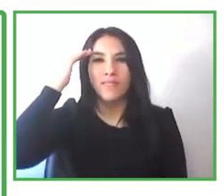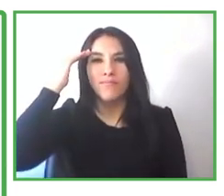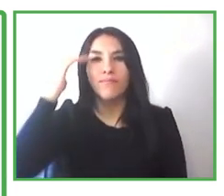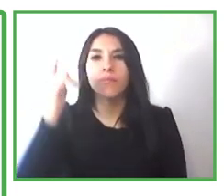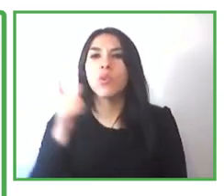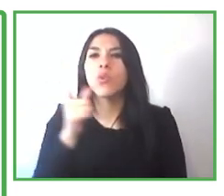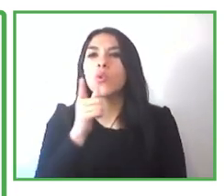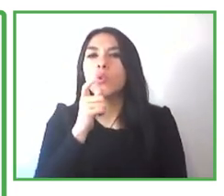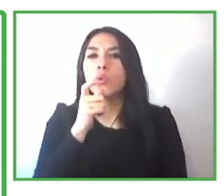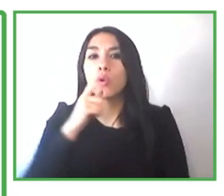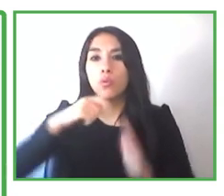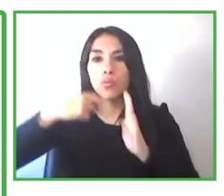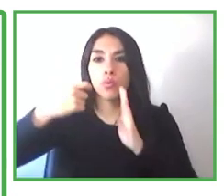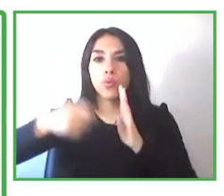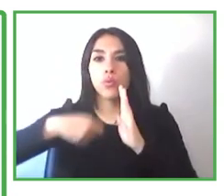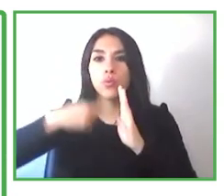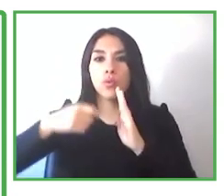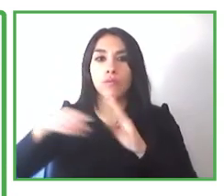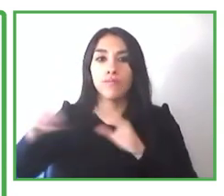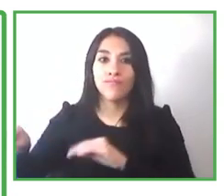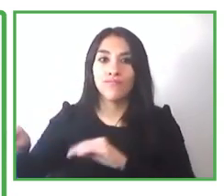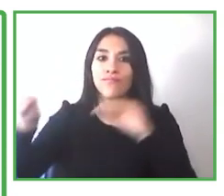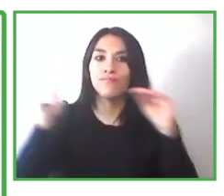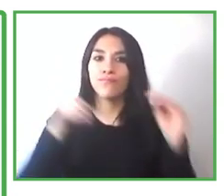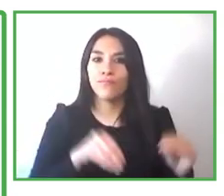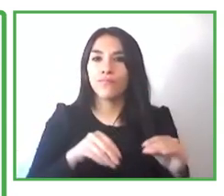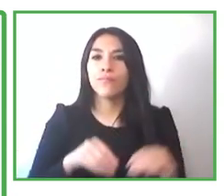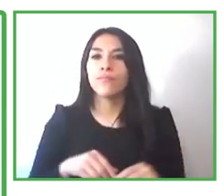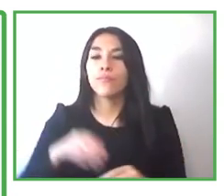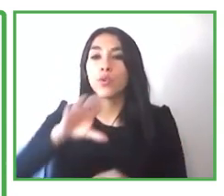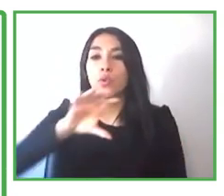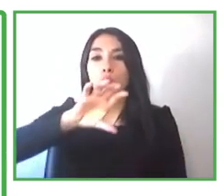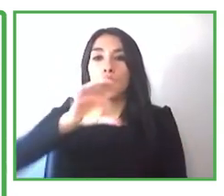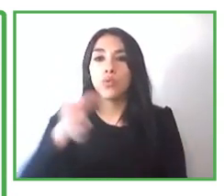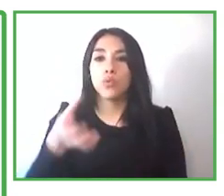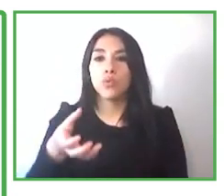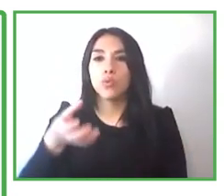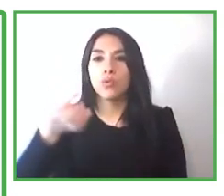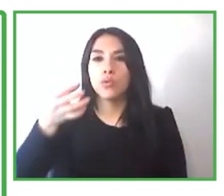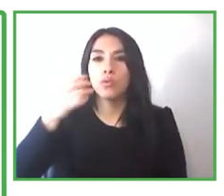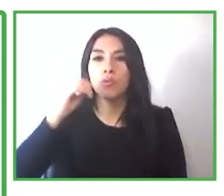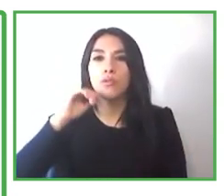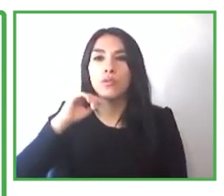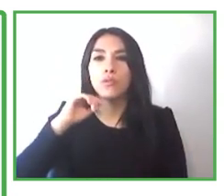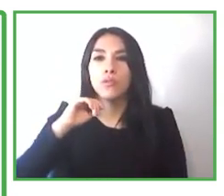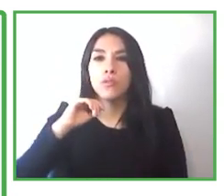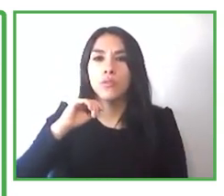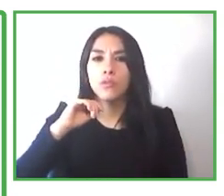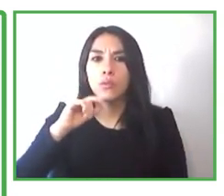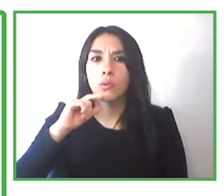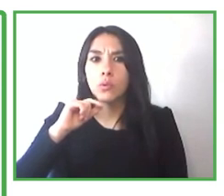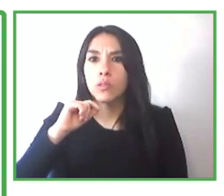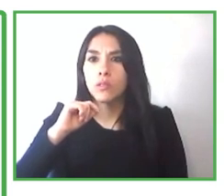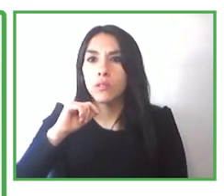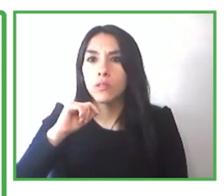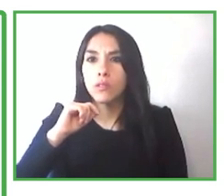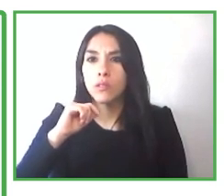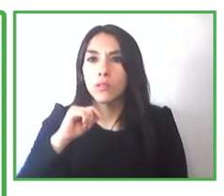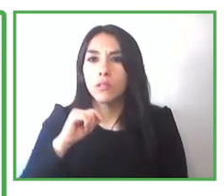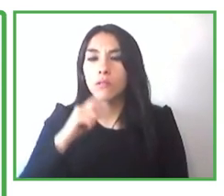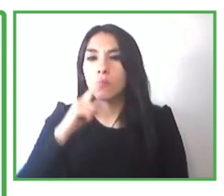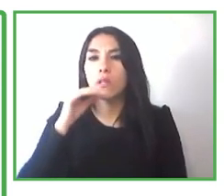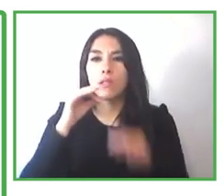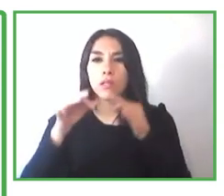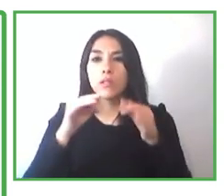a bit of a background about the the center to start with so we are based within the school of education which is in trinity